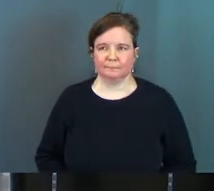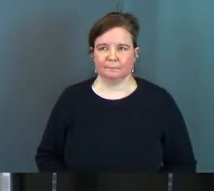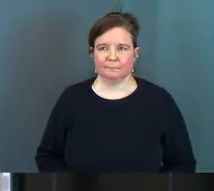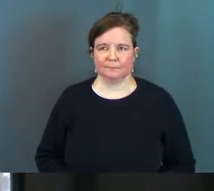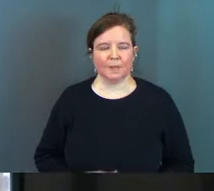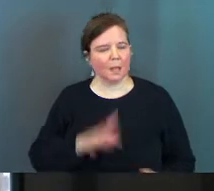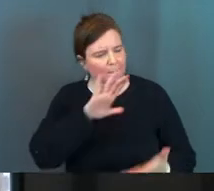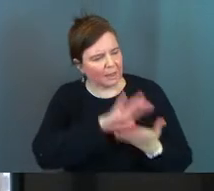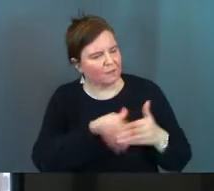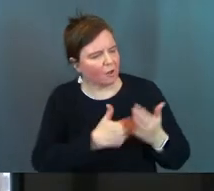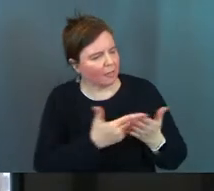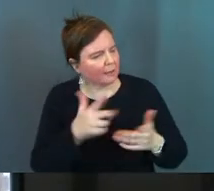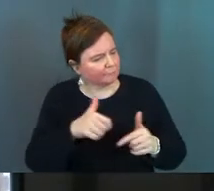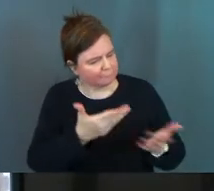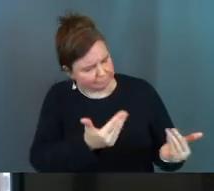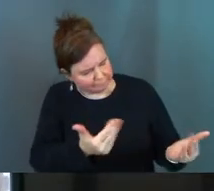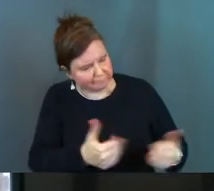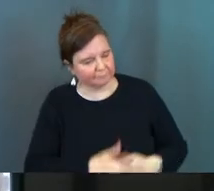Believe all the things.